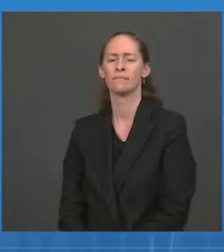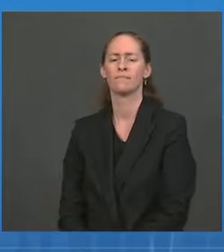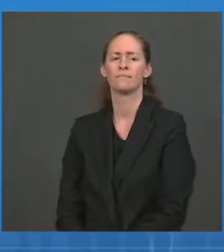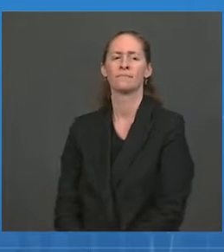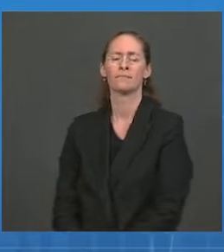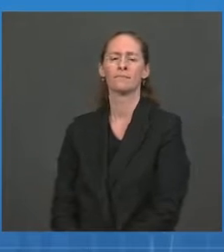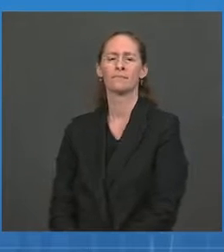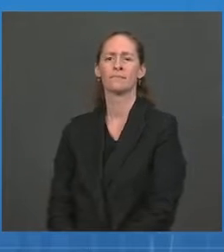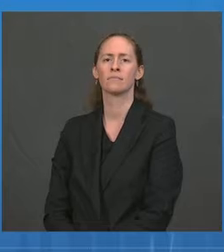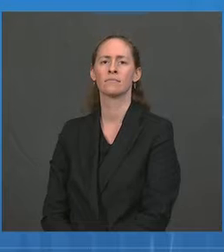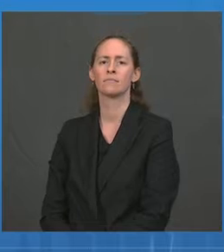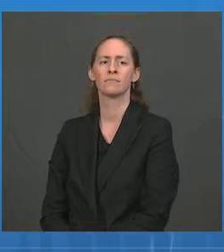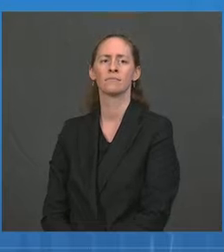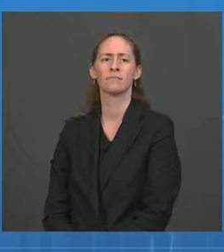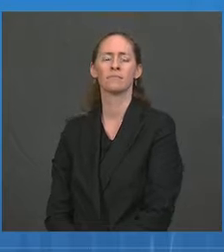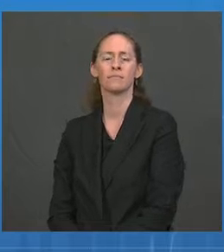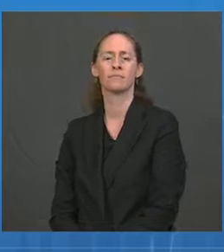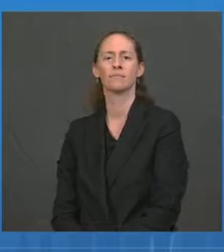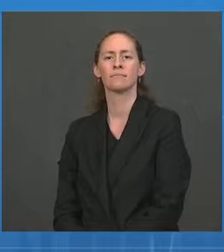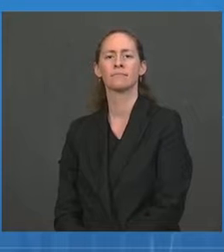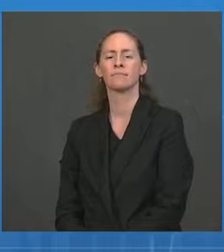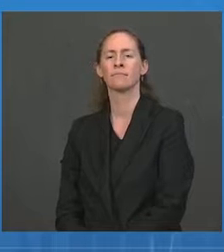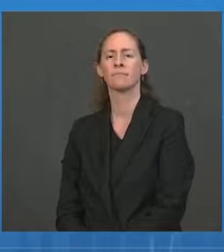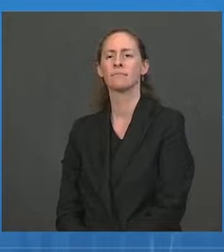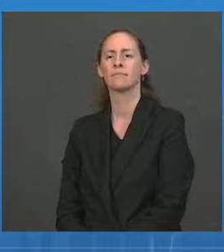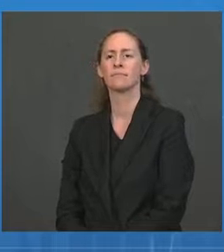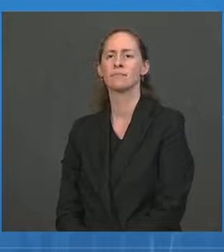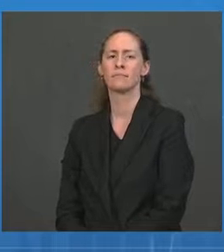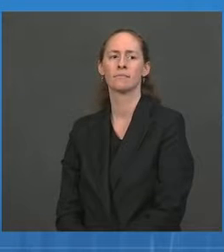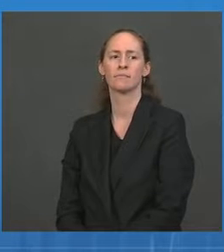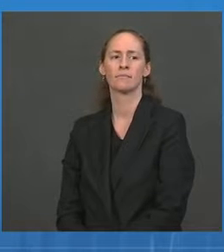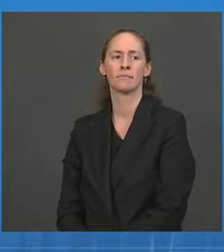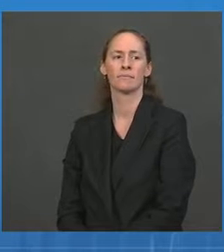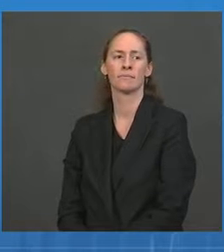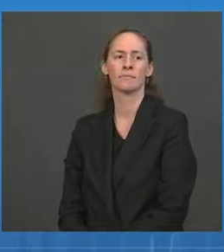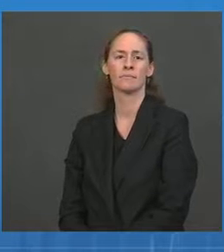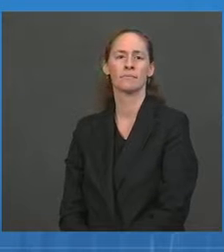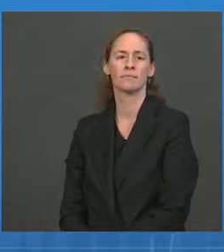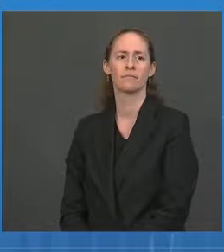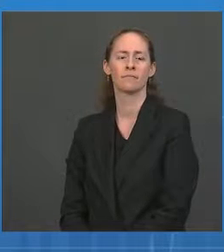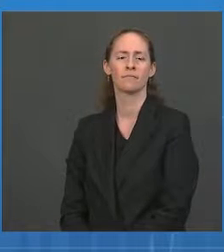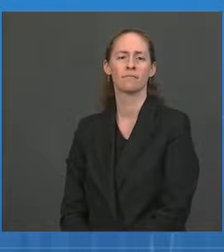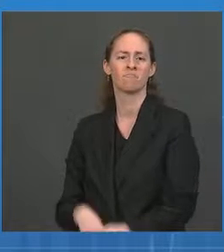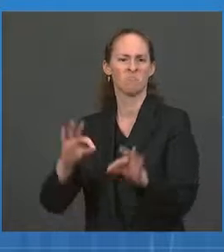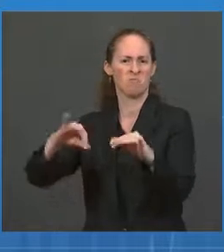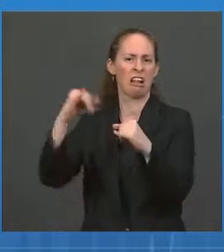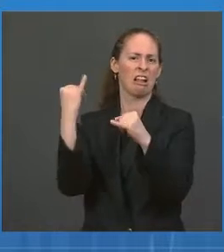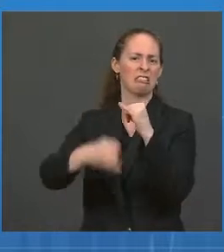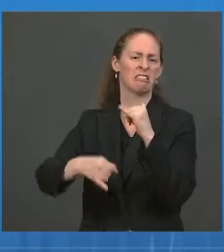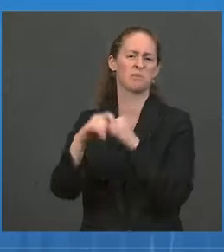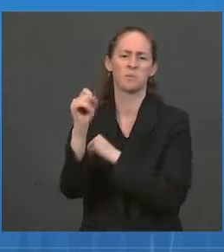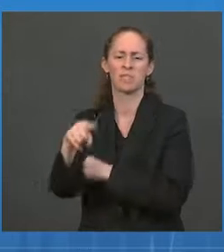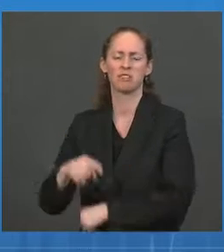Next question. All right. Our last question will go to Tamara Keith at NPR.